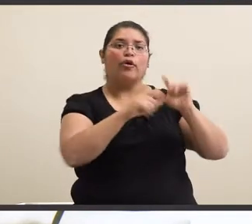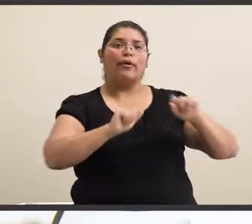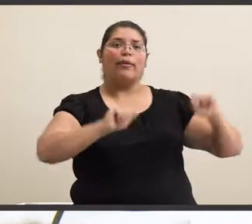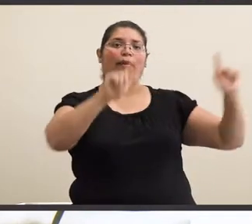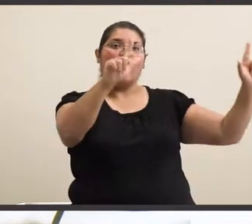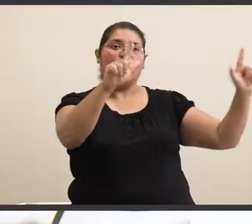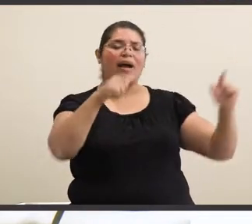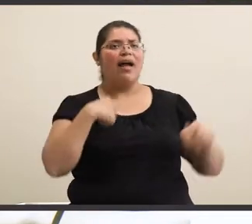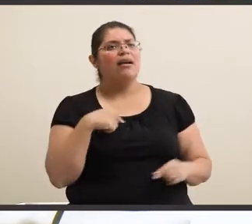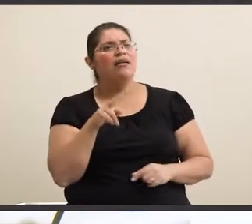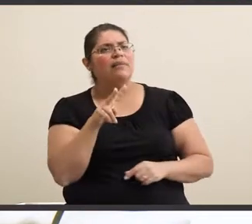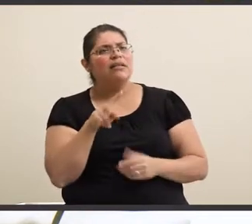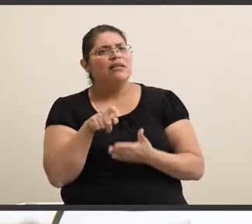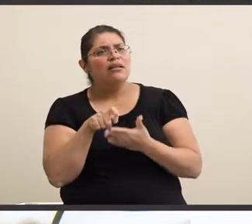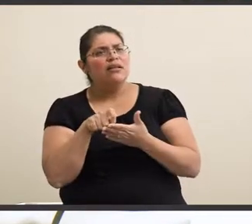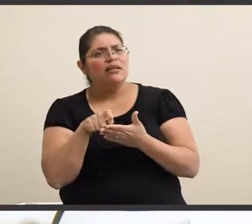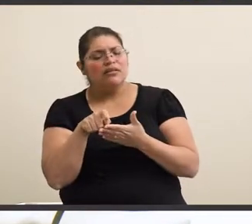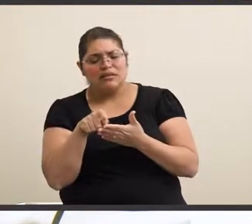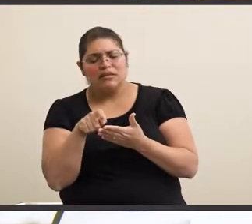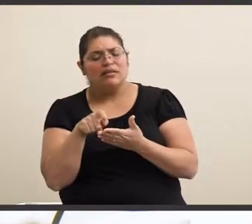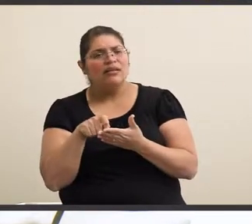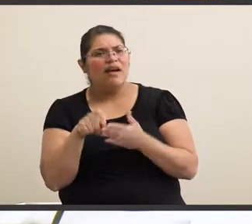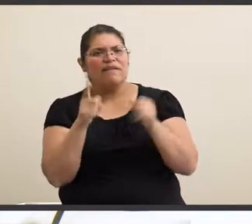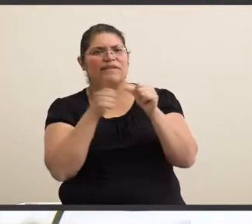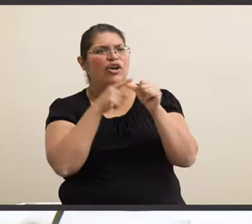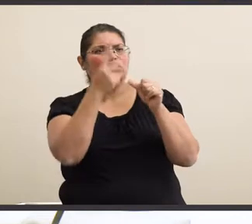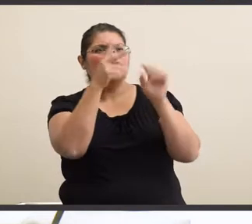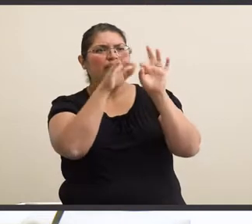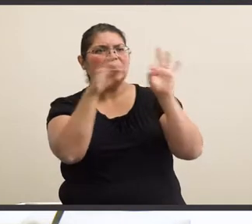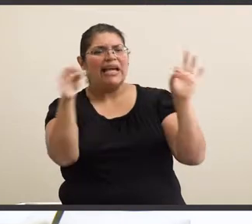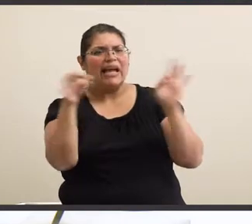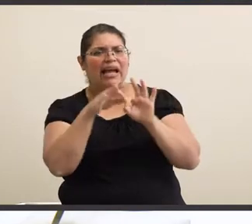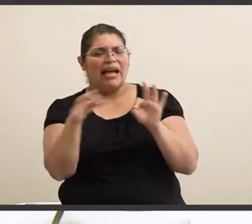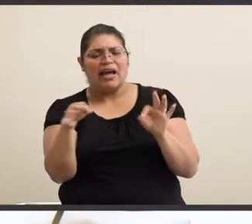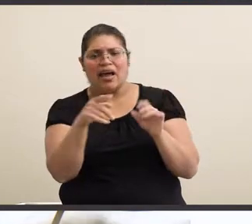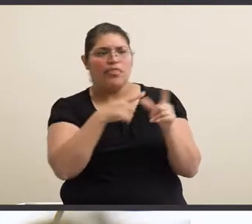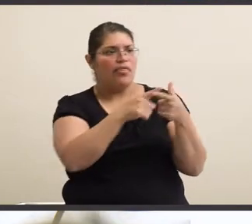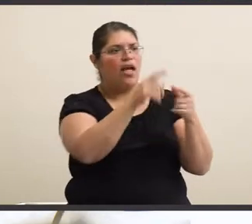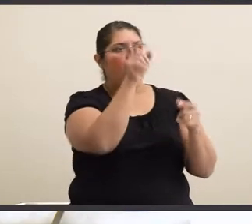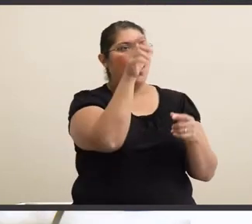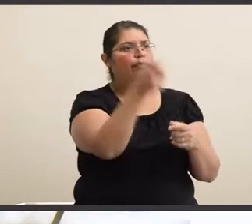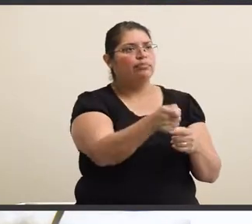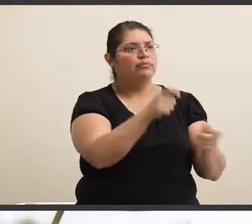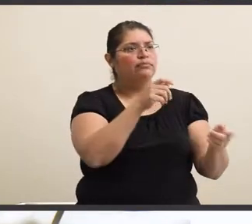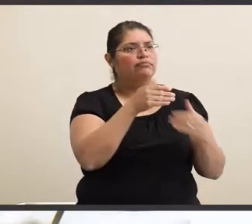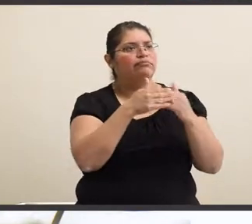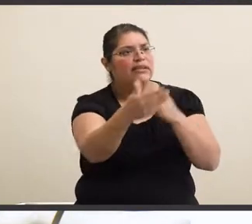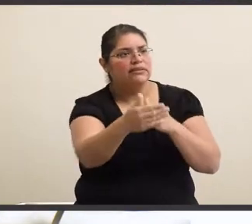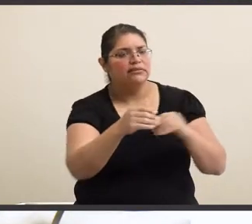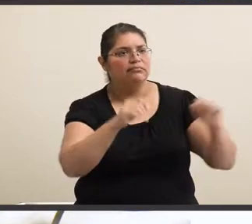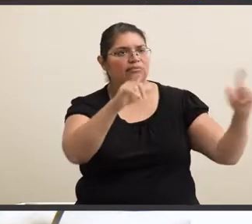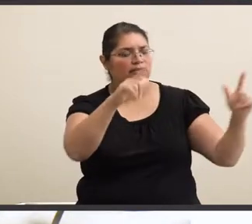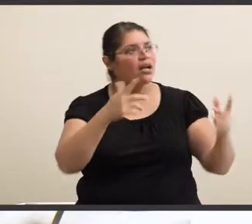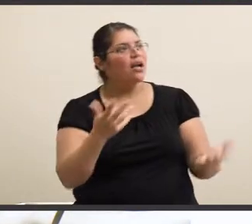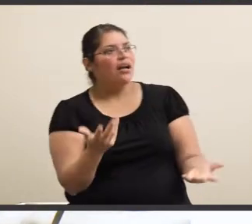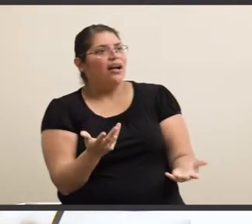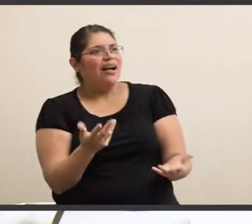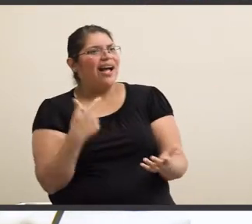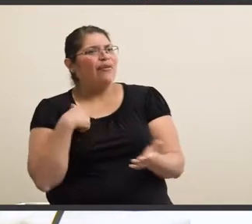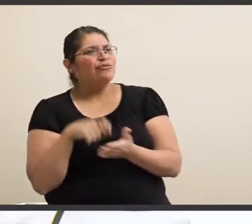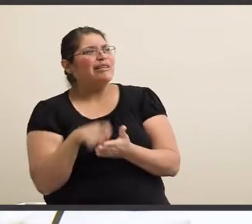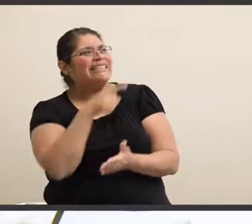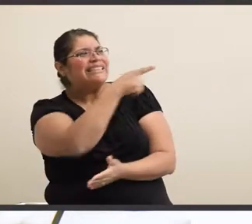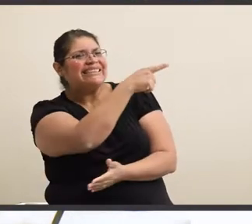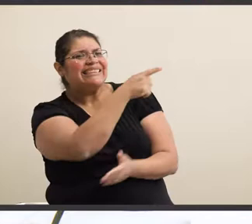and I could be like barely writing like the first two sentences and then like they just move on, you know. And I'm like, I was writing